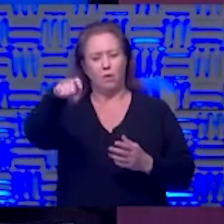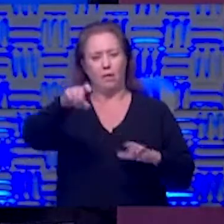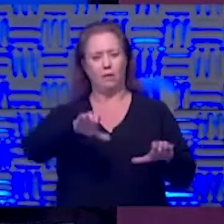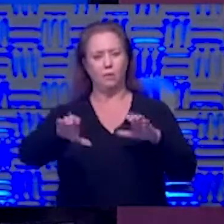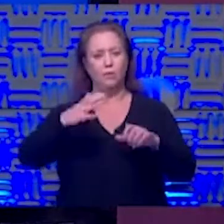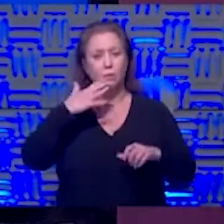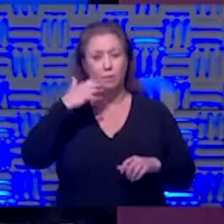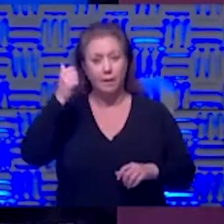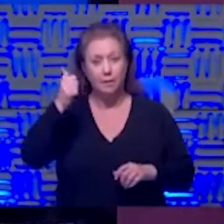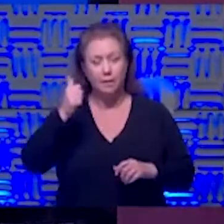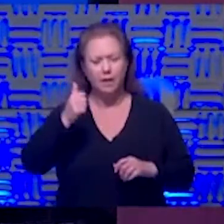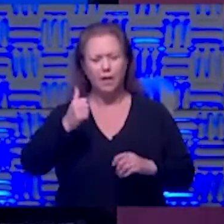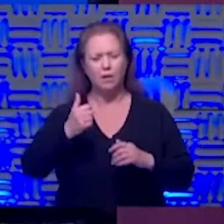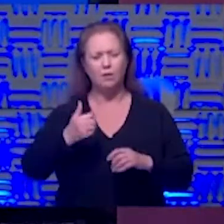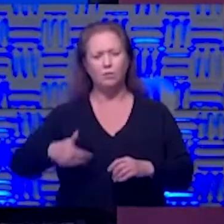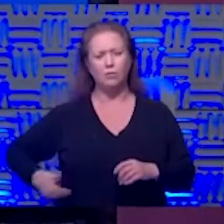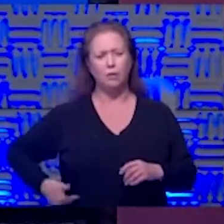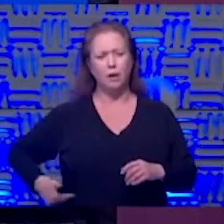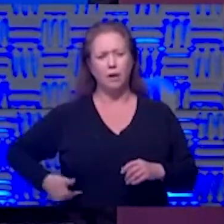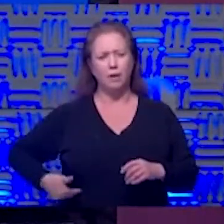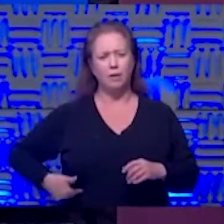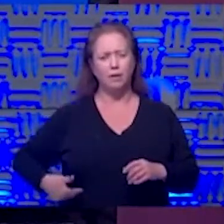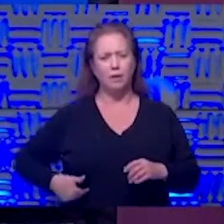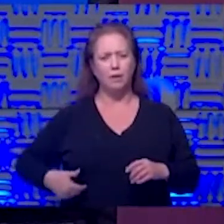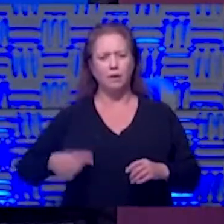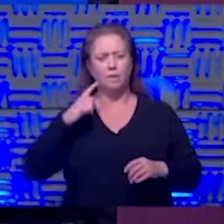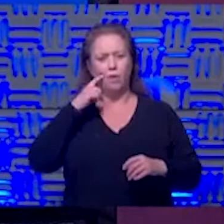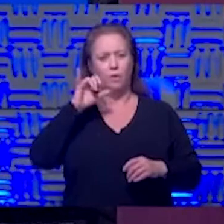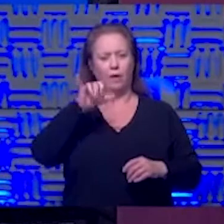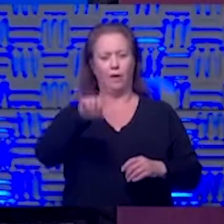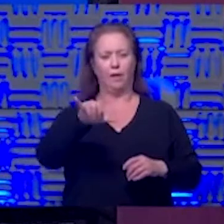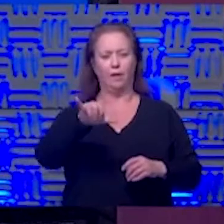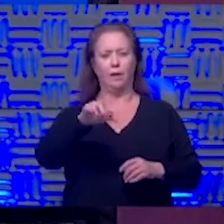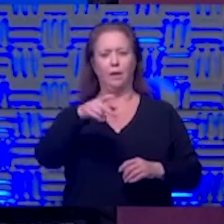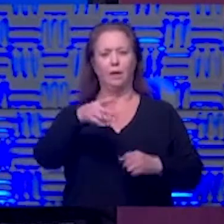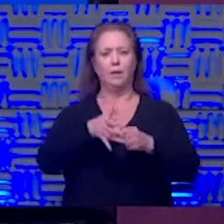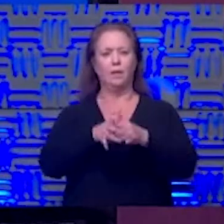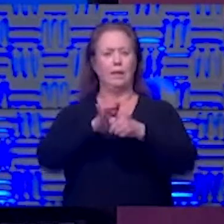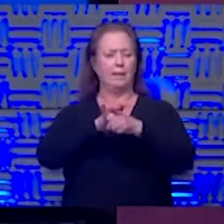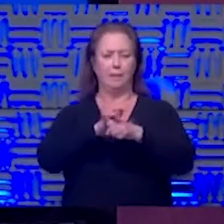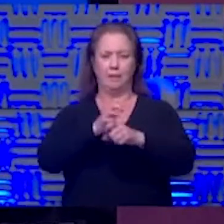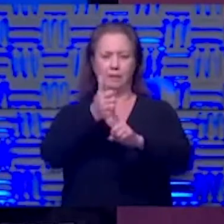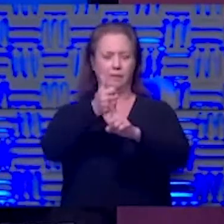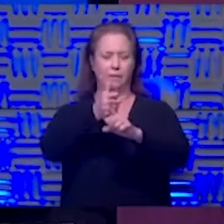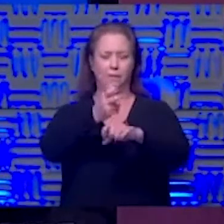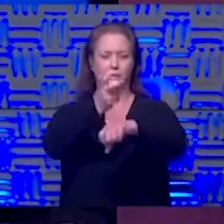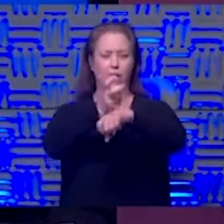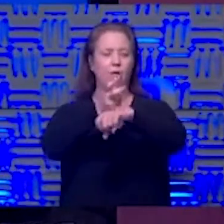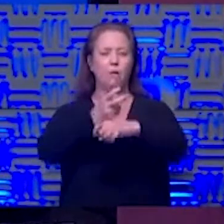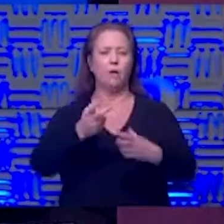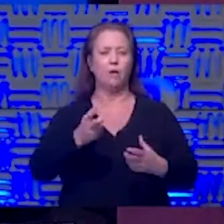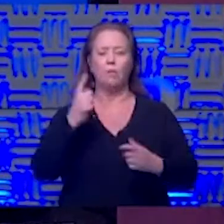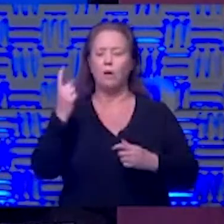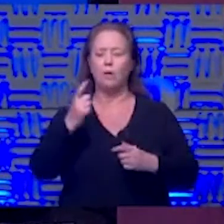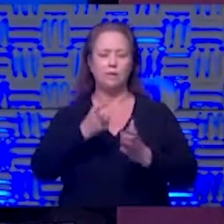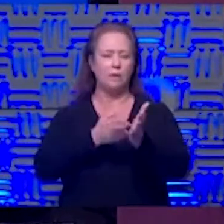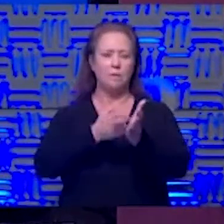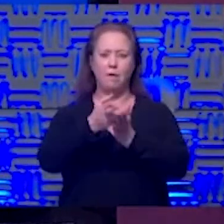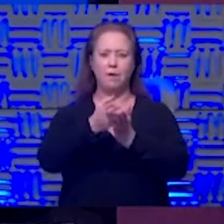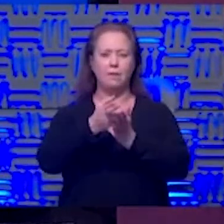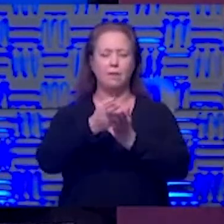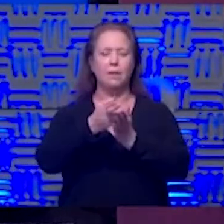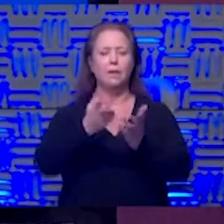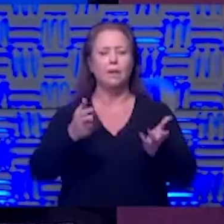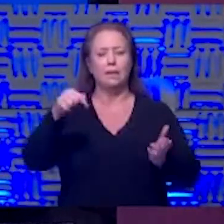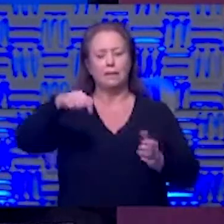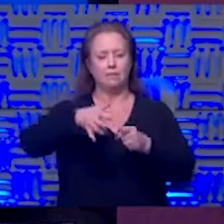best and kind of use your gut feeling do a good gut check on this you know the the pandemic is really hard we always have to be honest with that and